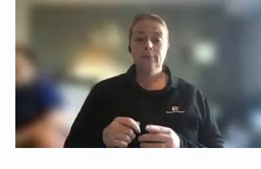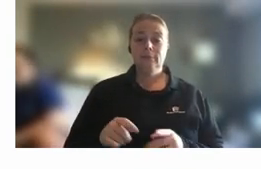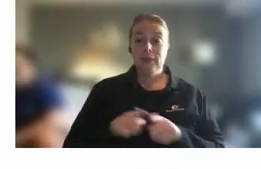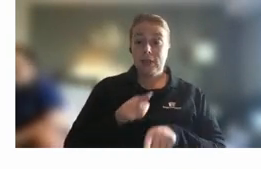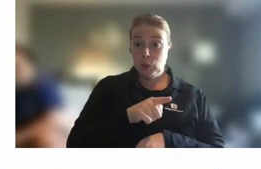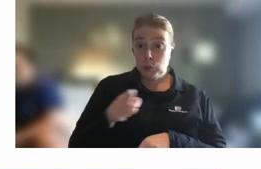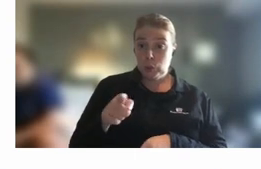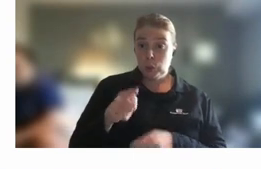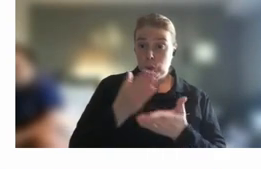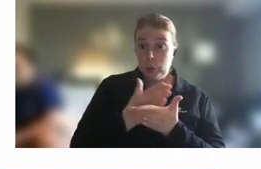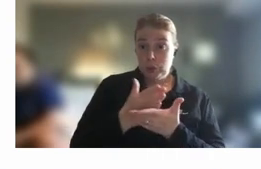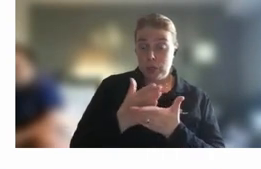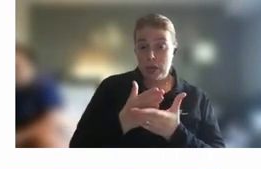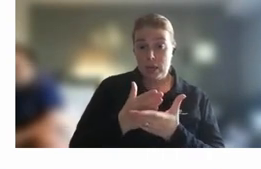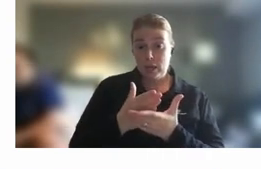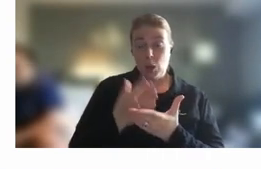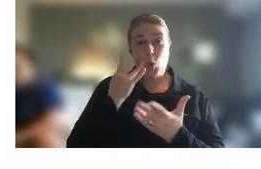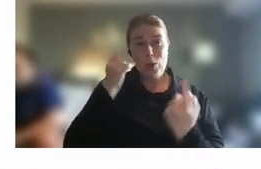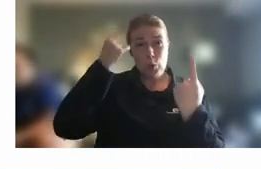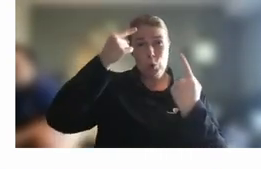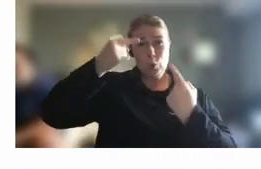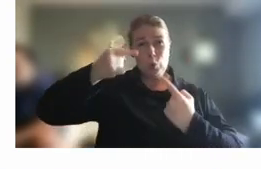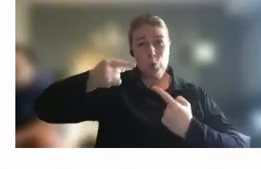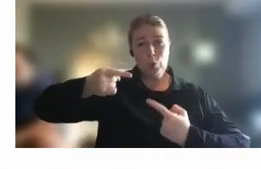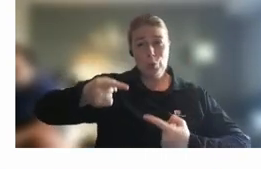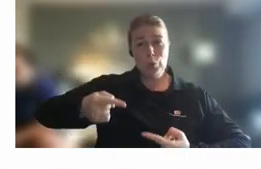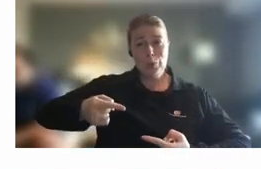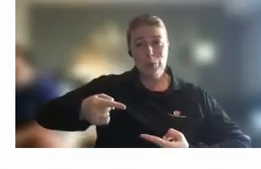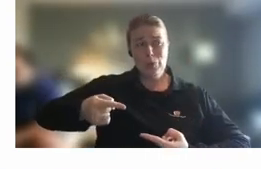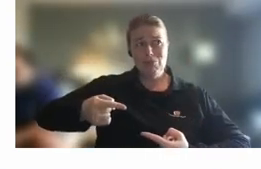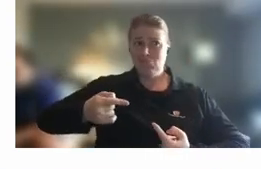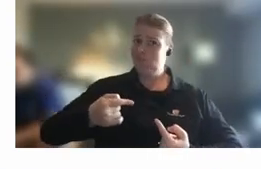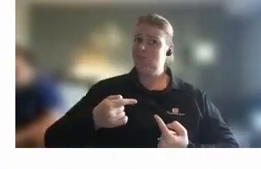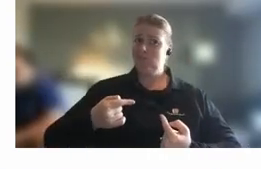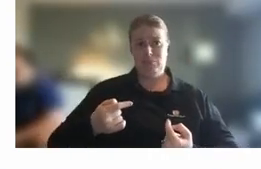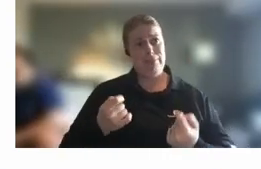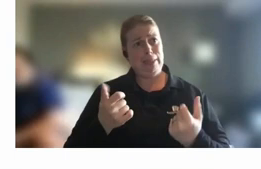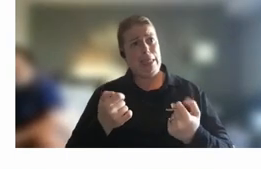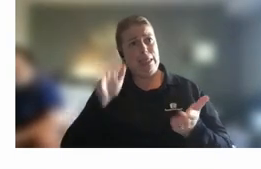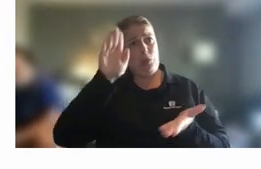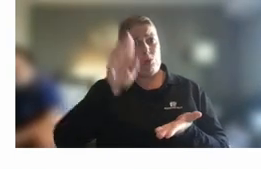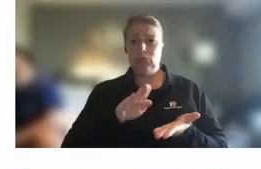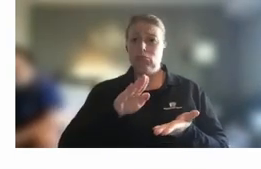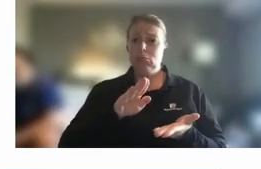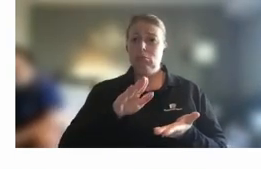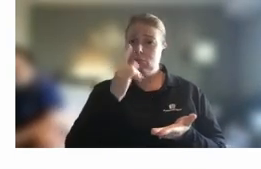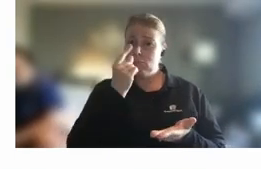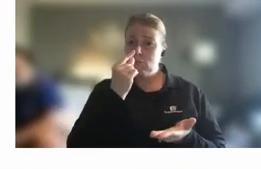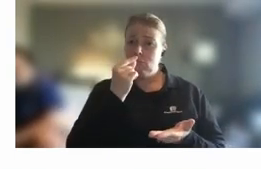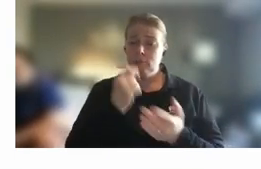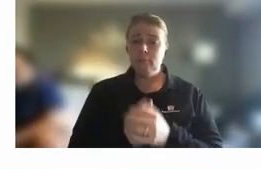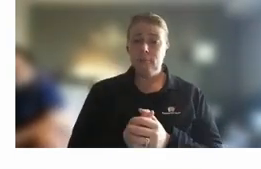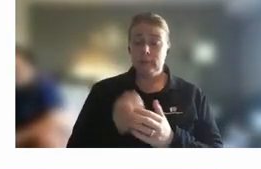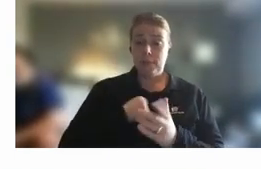and large with a bit of thinking through um it's actually been quite easy to do um even my exec